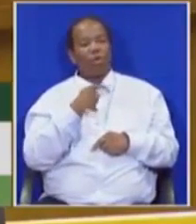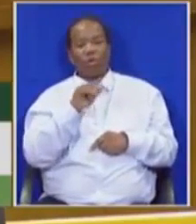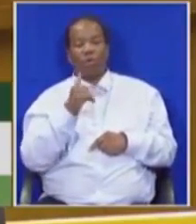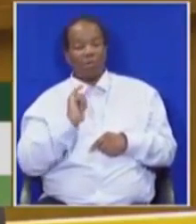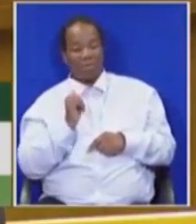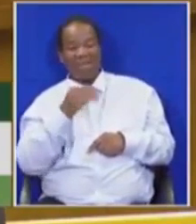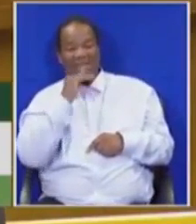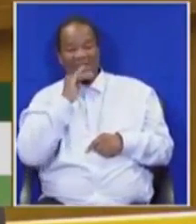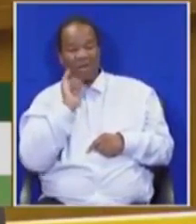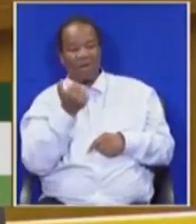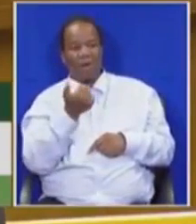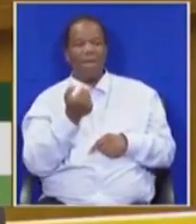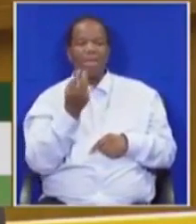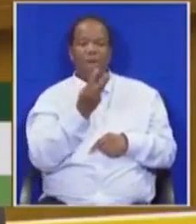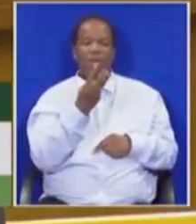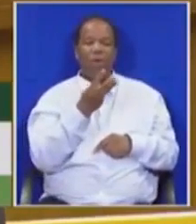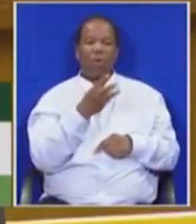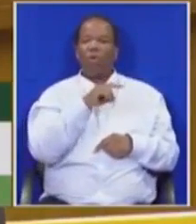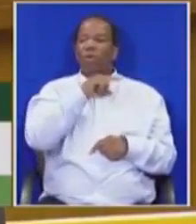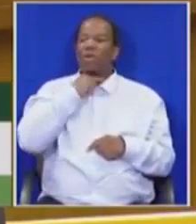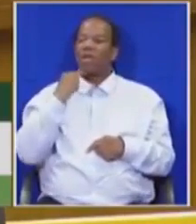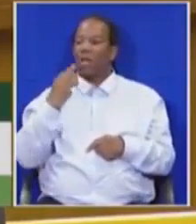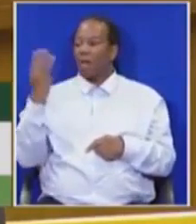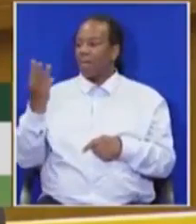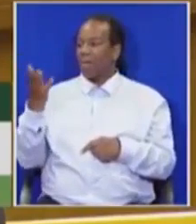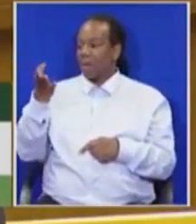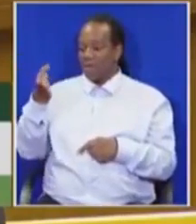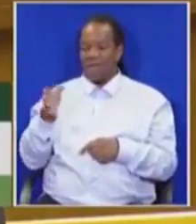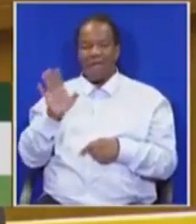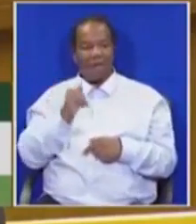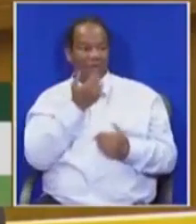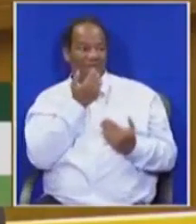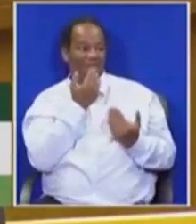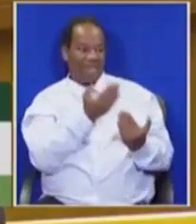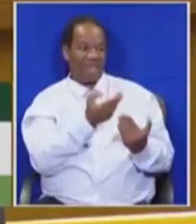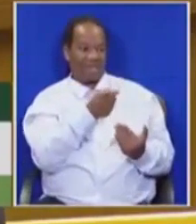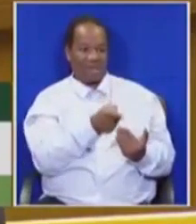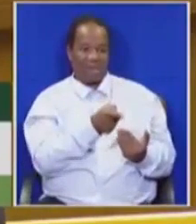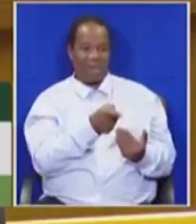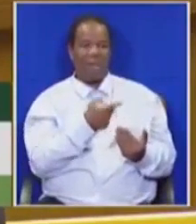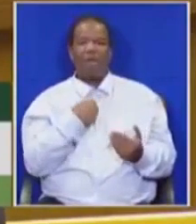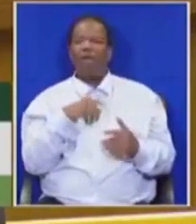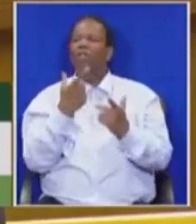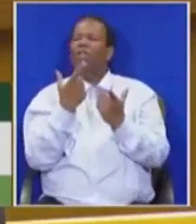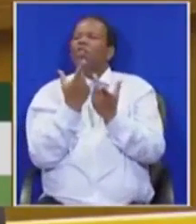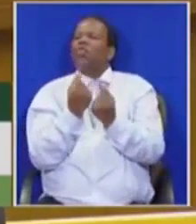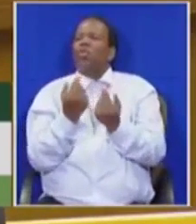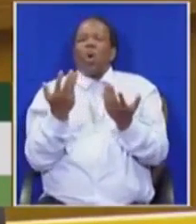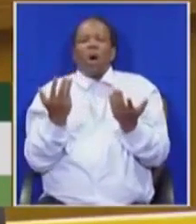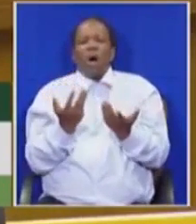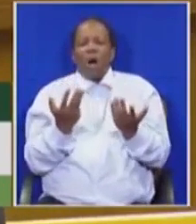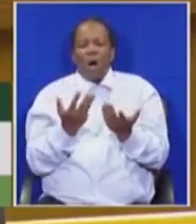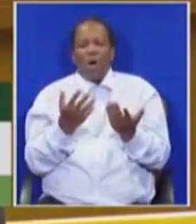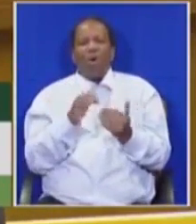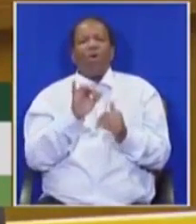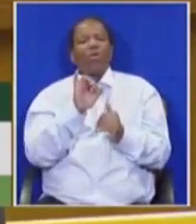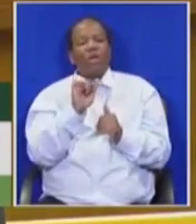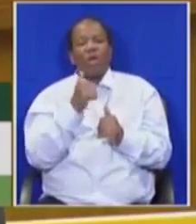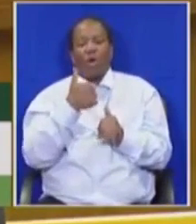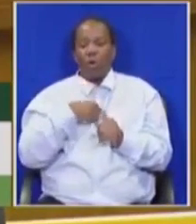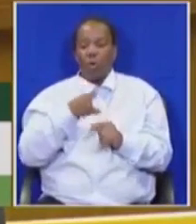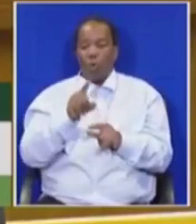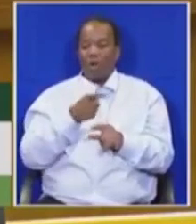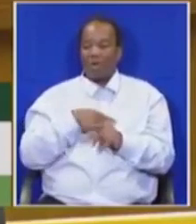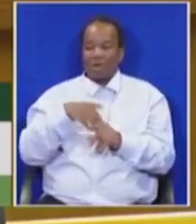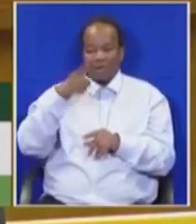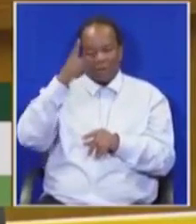our people because those who did so, they did so with an intention of wiping out a